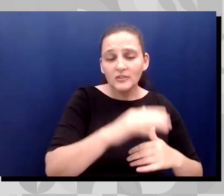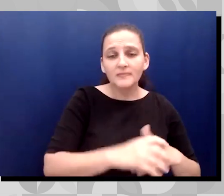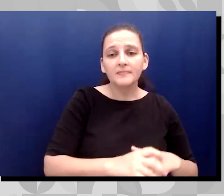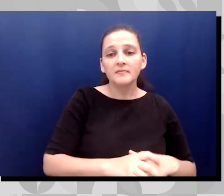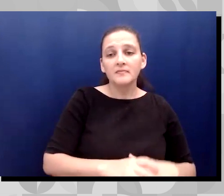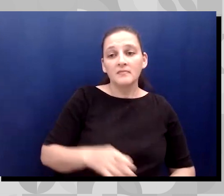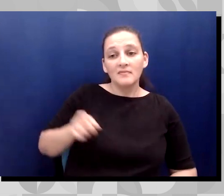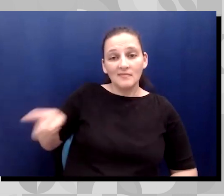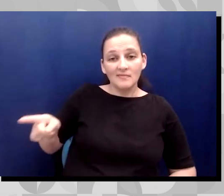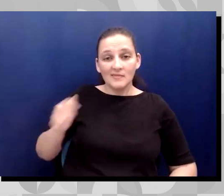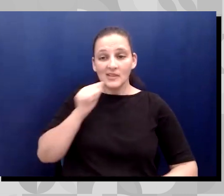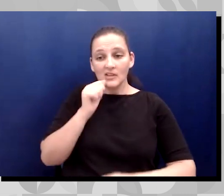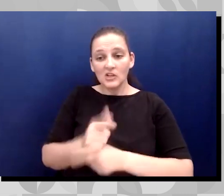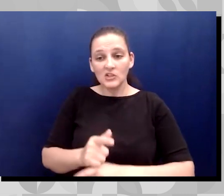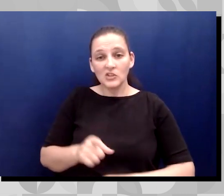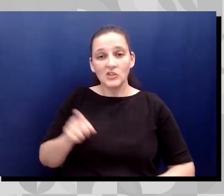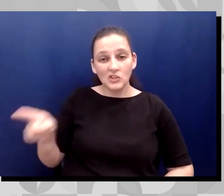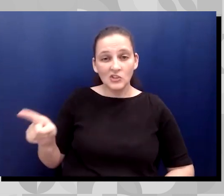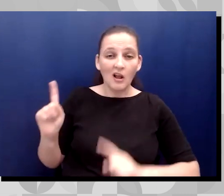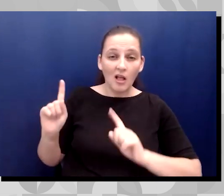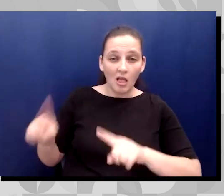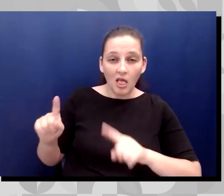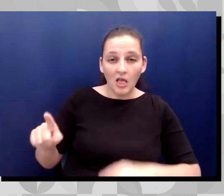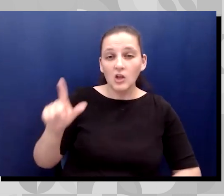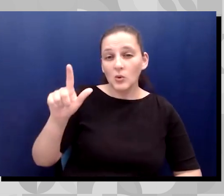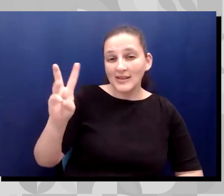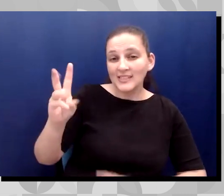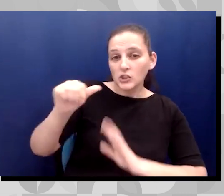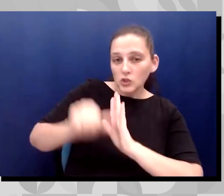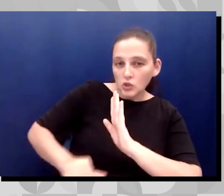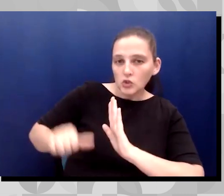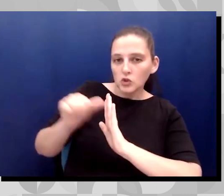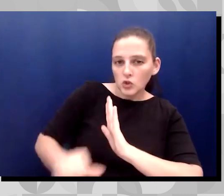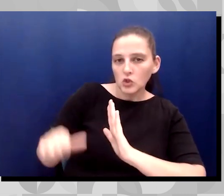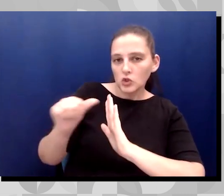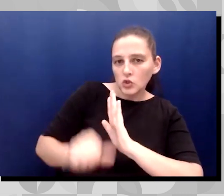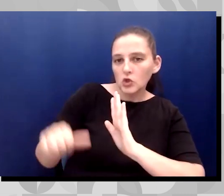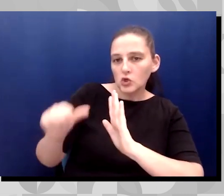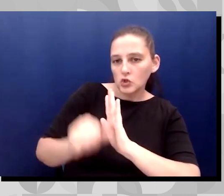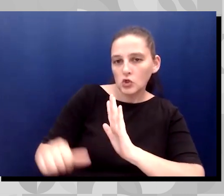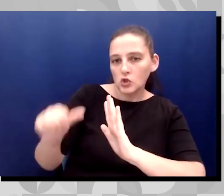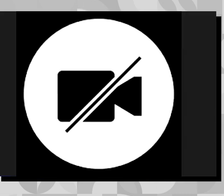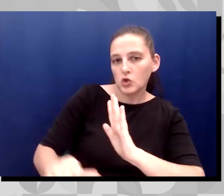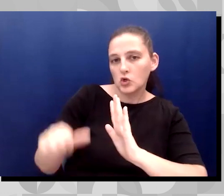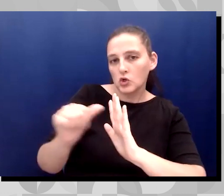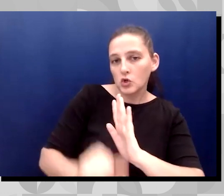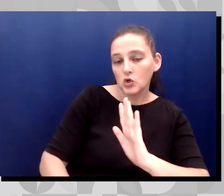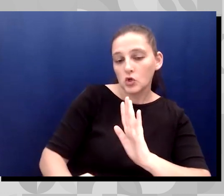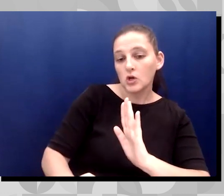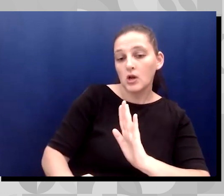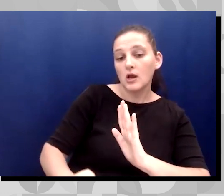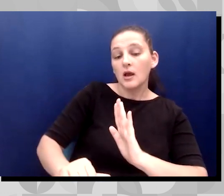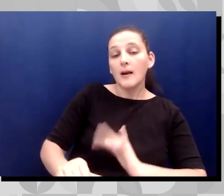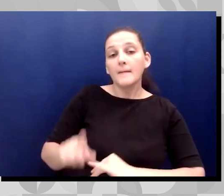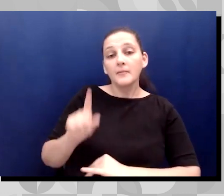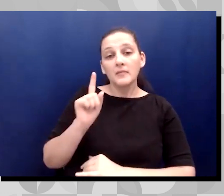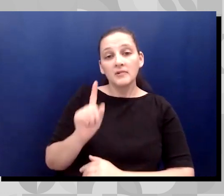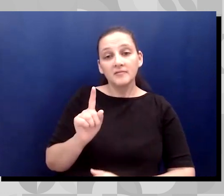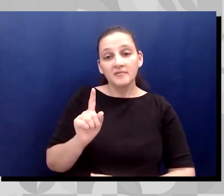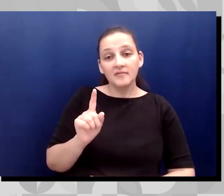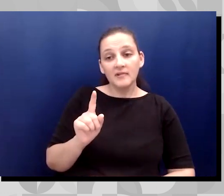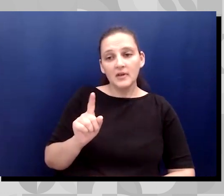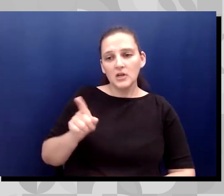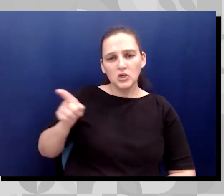26 surgeries in her life, but that never kept her from achieving her goals.